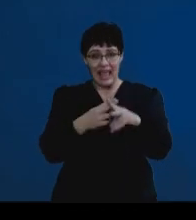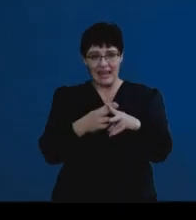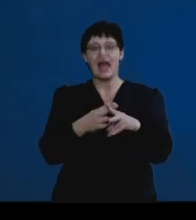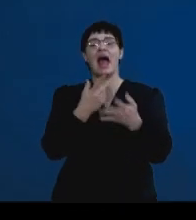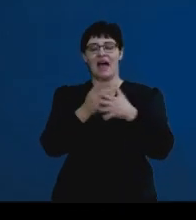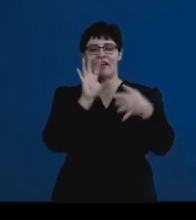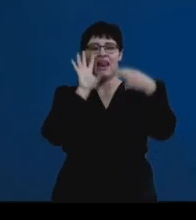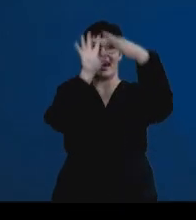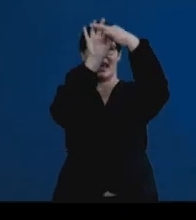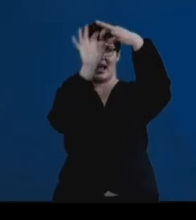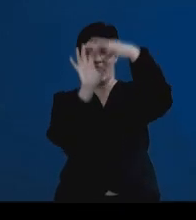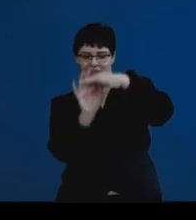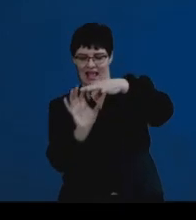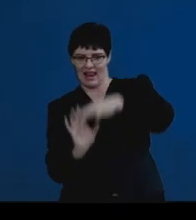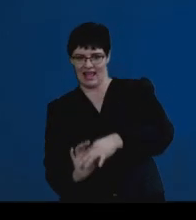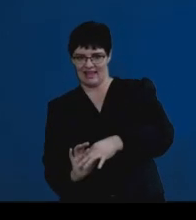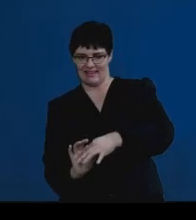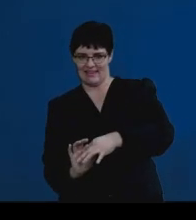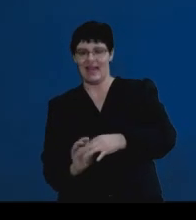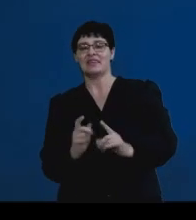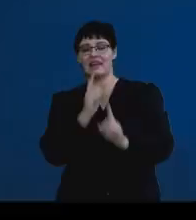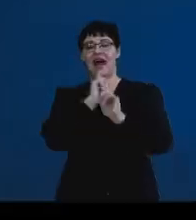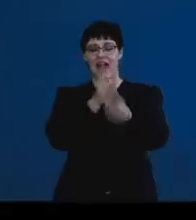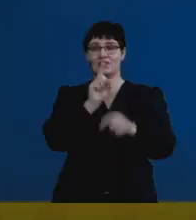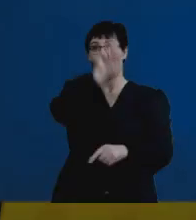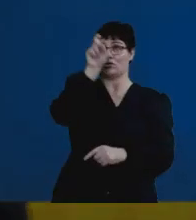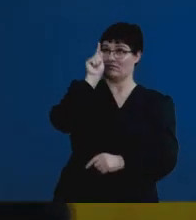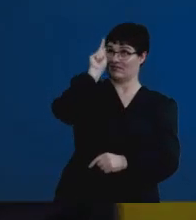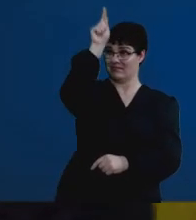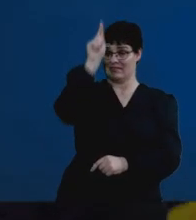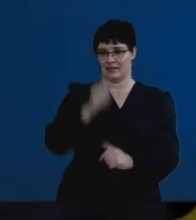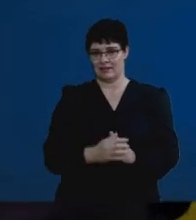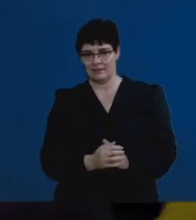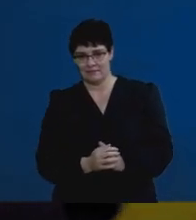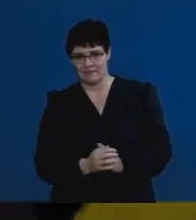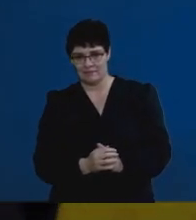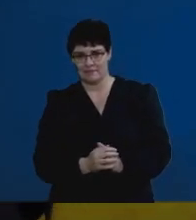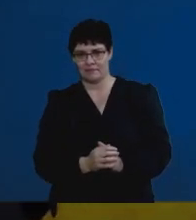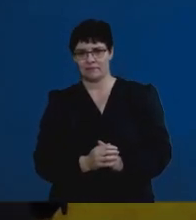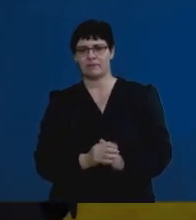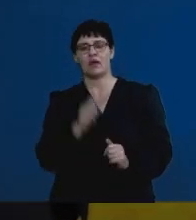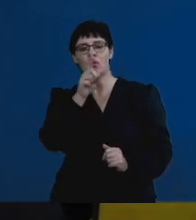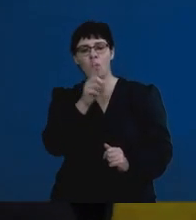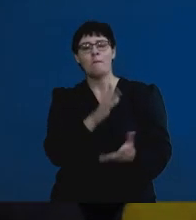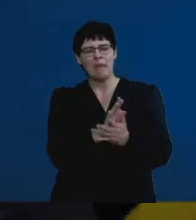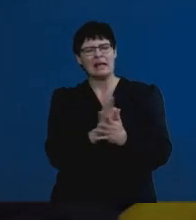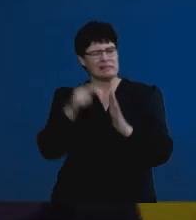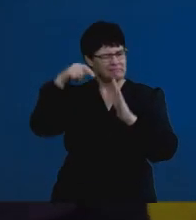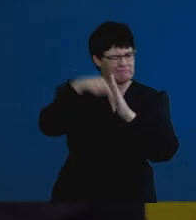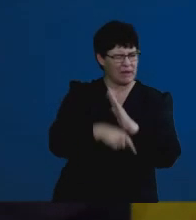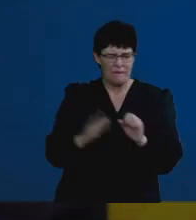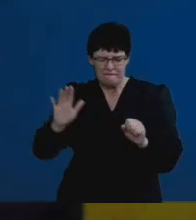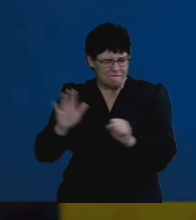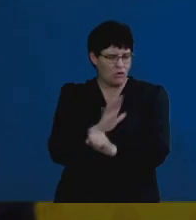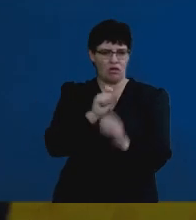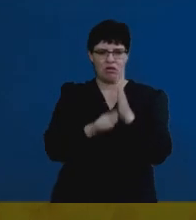thread that connects them and answers that question. Be comprehensive. And what do I